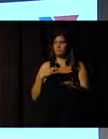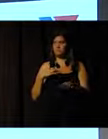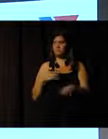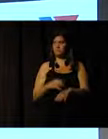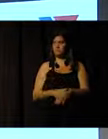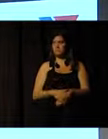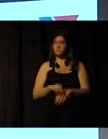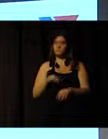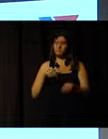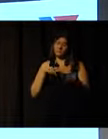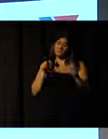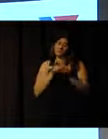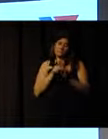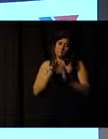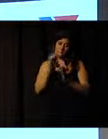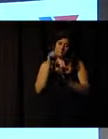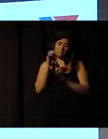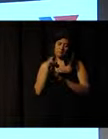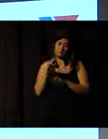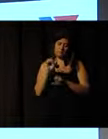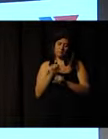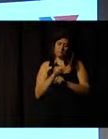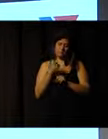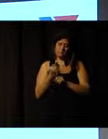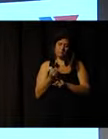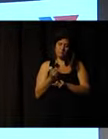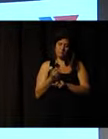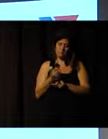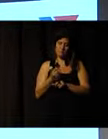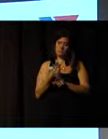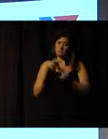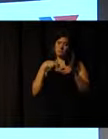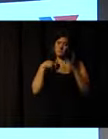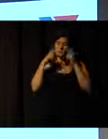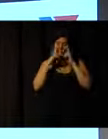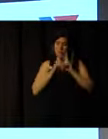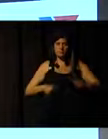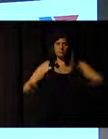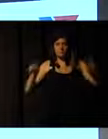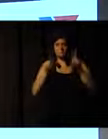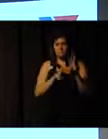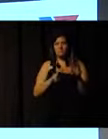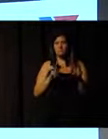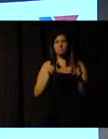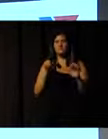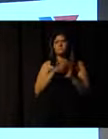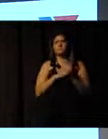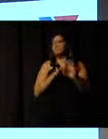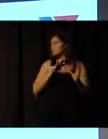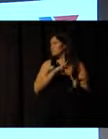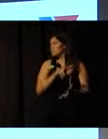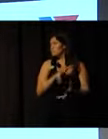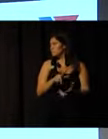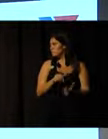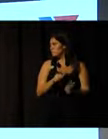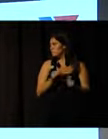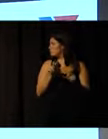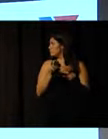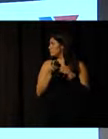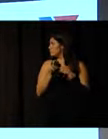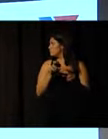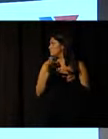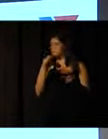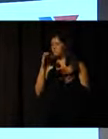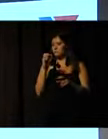voluntary work. You can see that, in our view, we see the internationalization of our